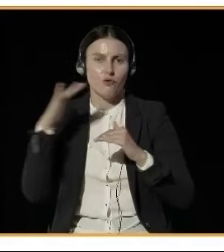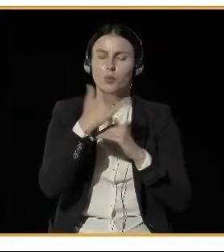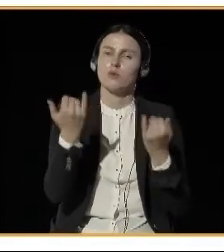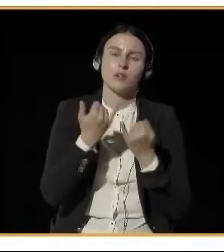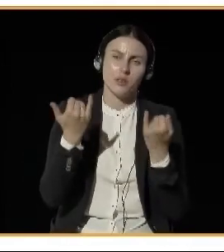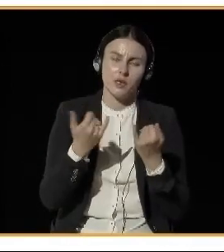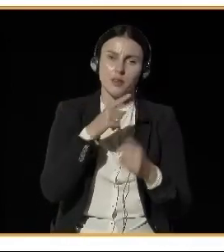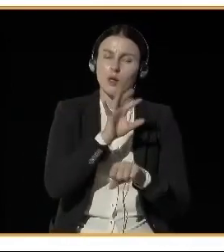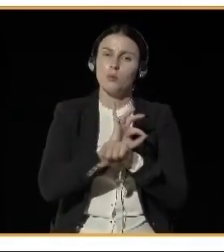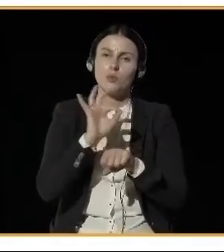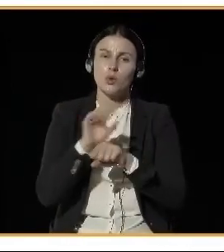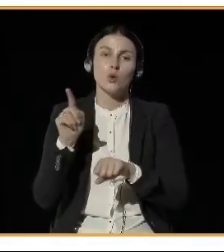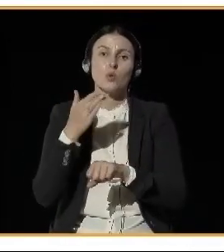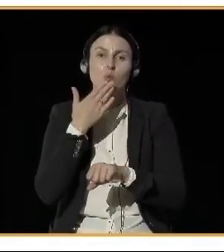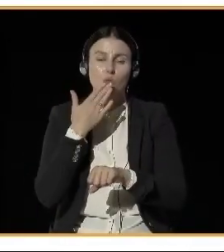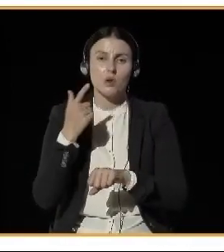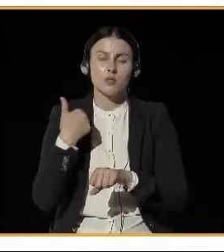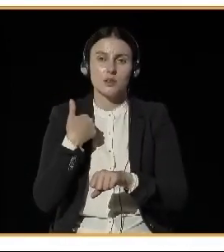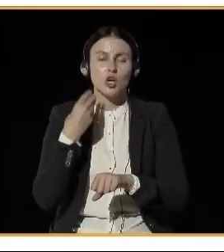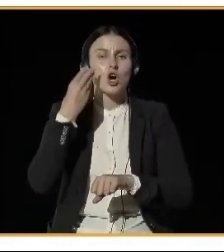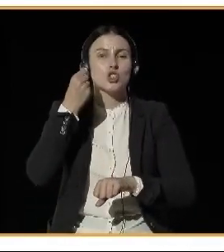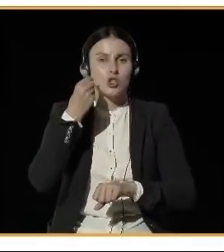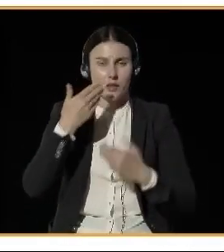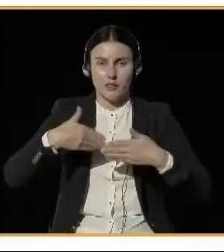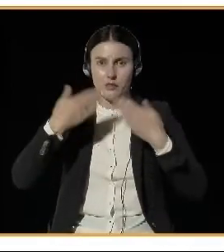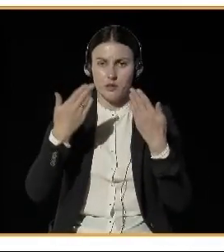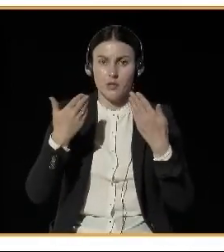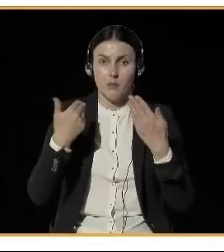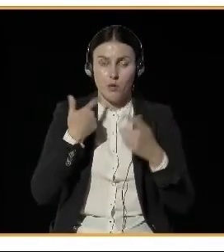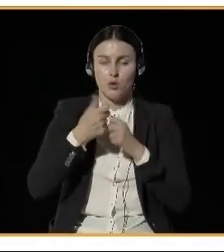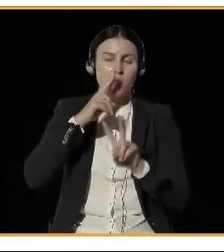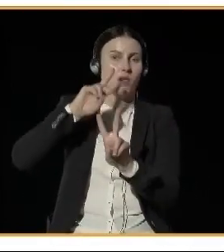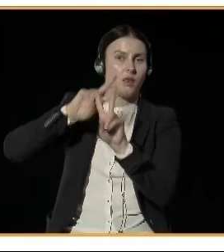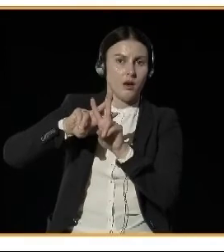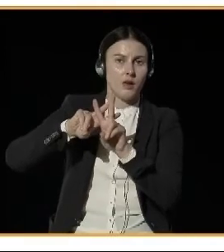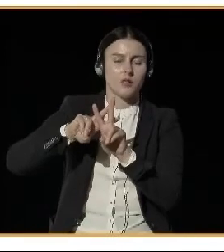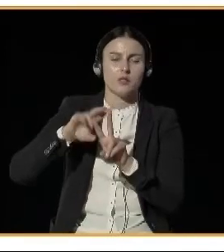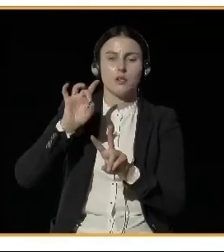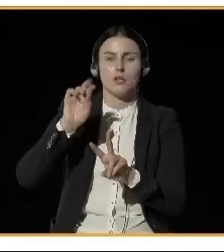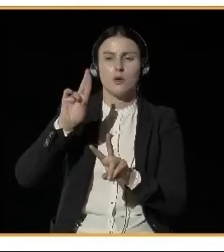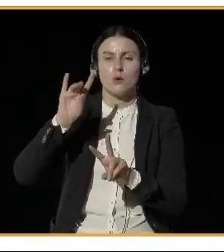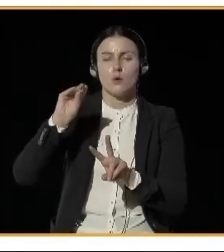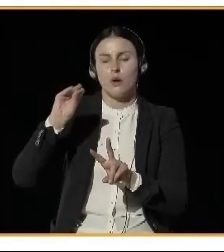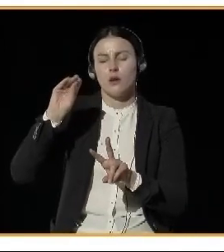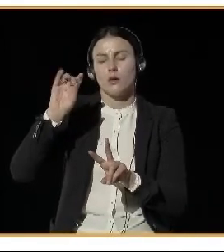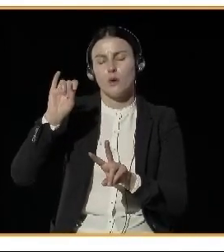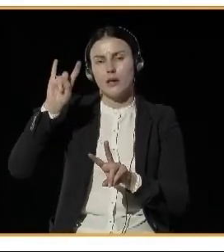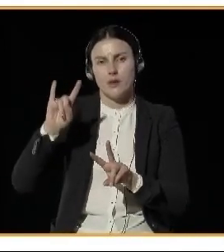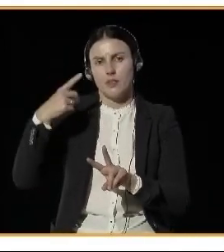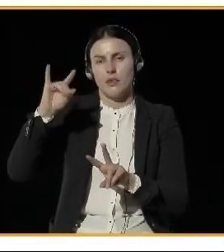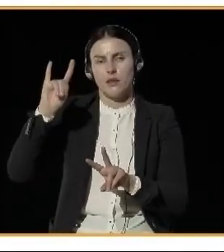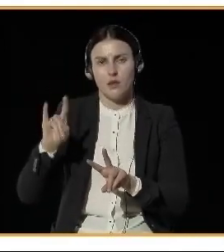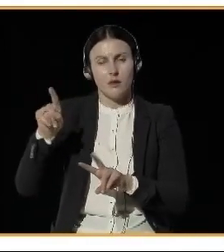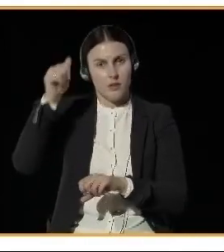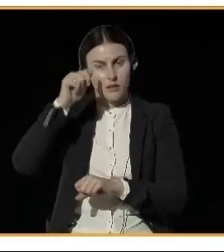day, putting pictures of themselves, taking buses or walking or using a bike to go to work